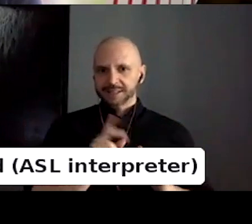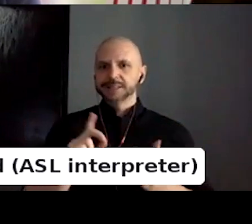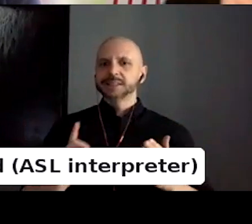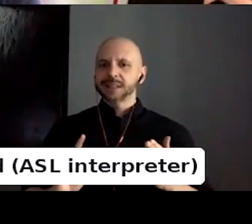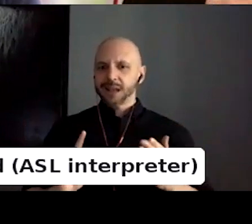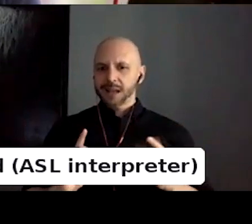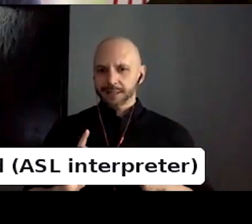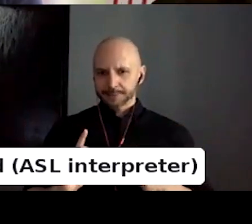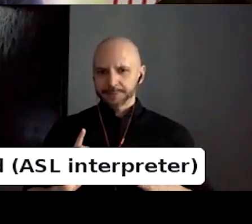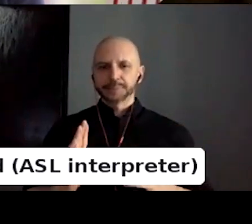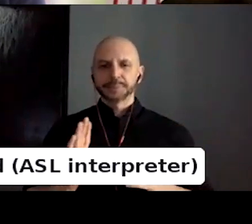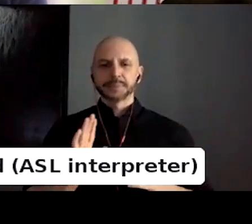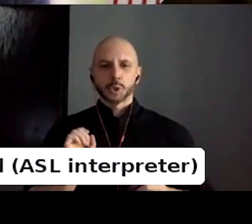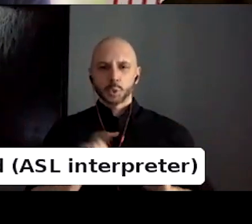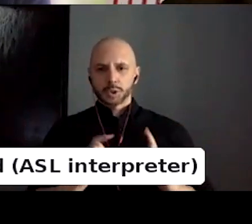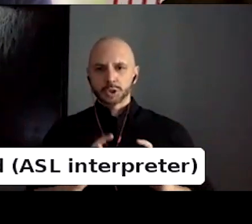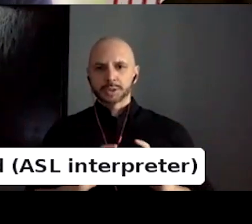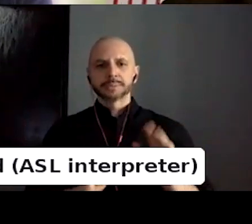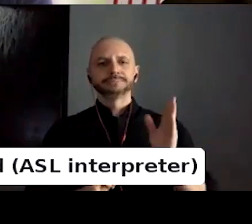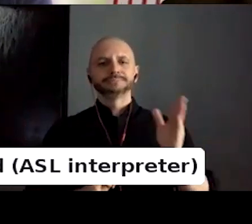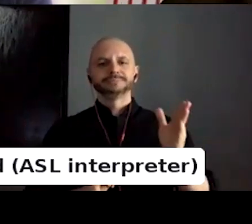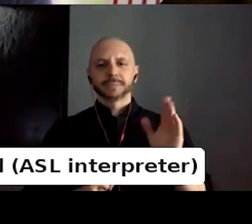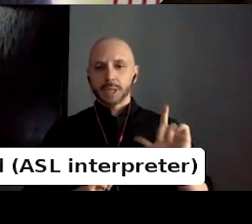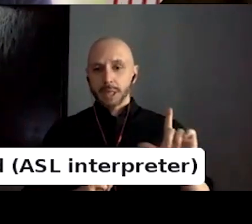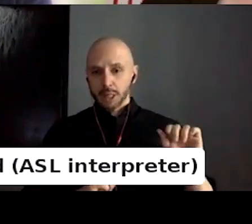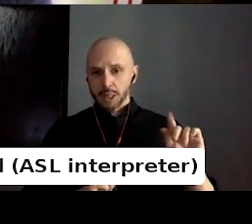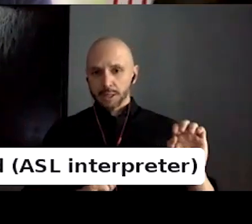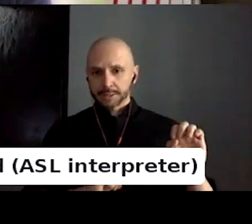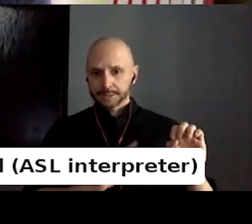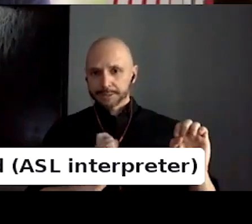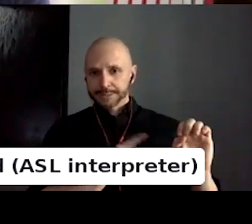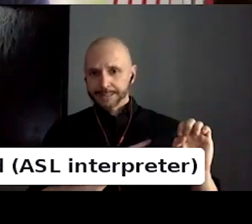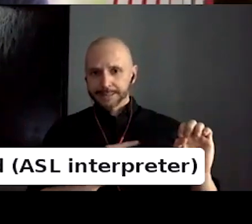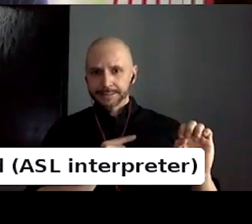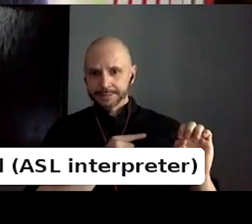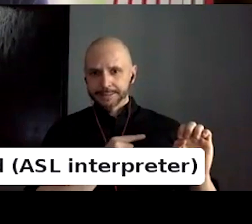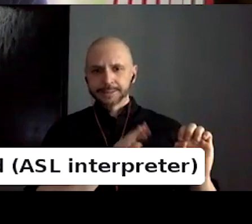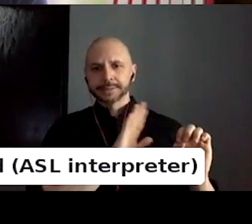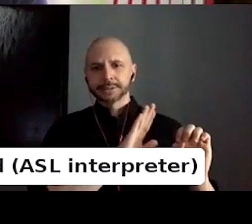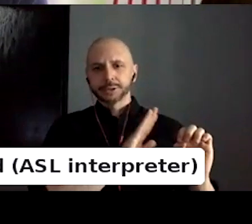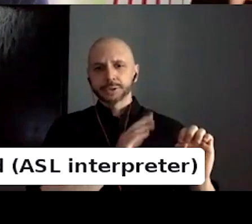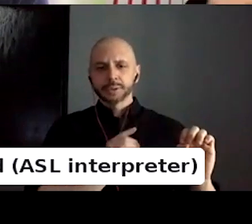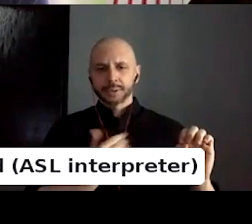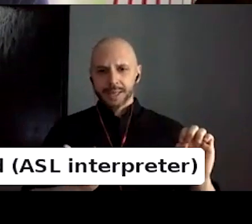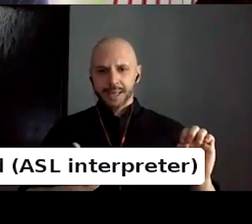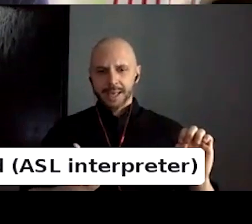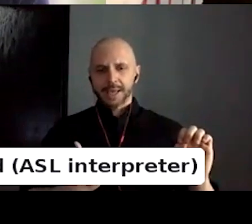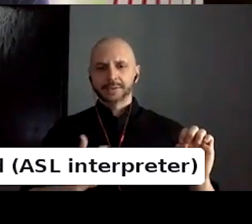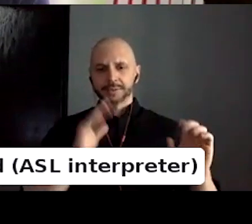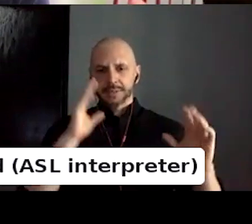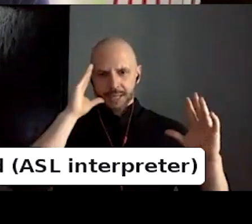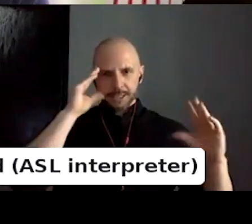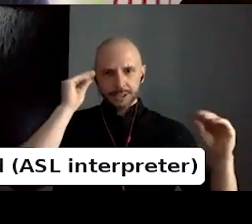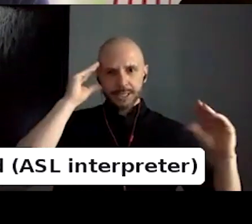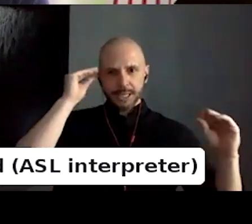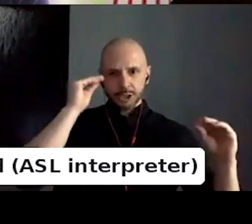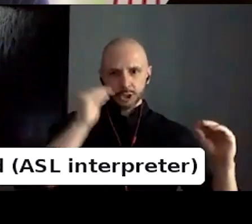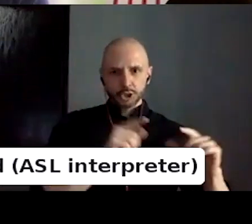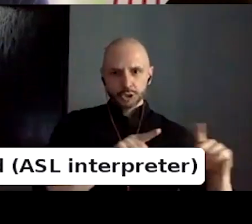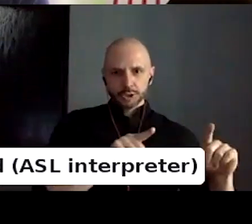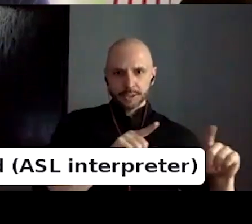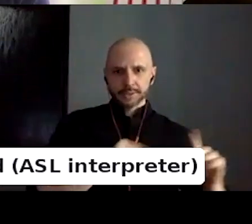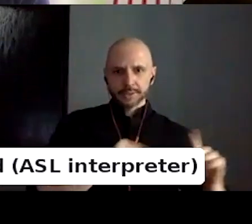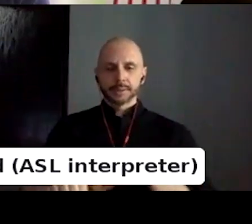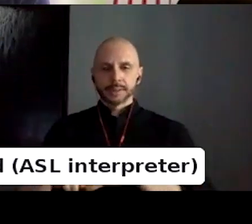speak to maybe the challenge of designing the book? Um, there is a Dutch and English version and kind